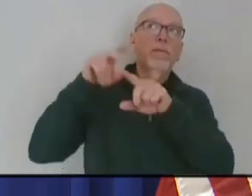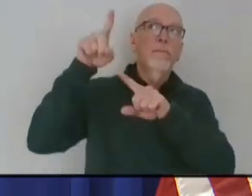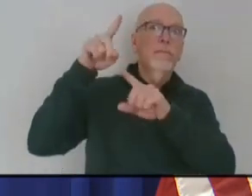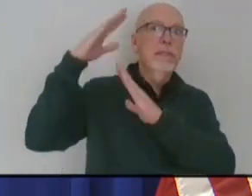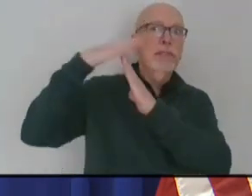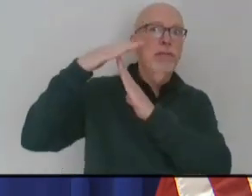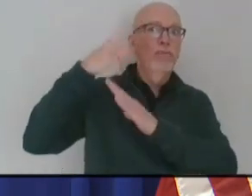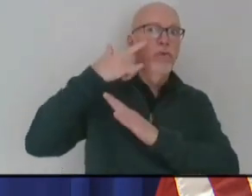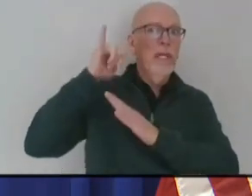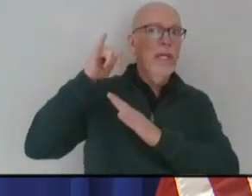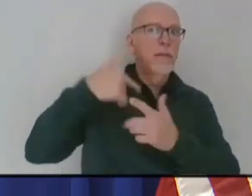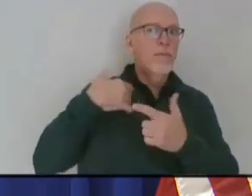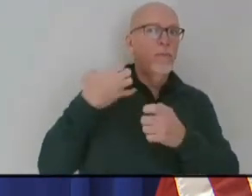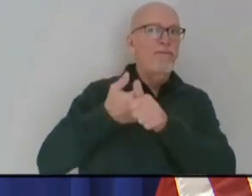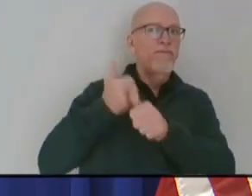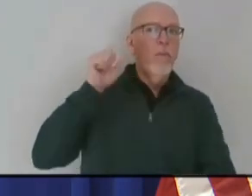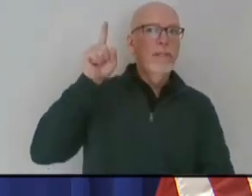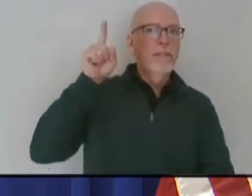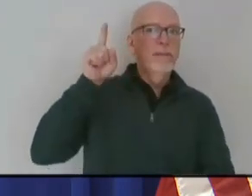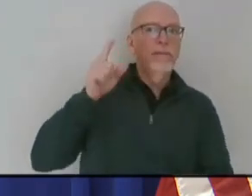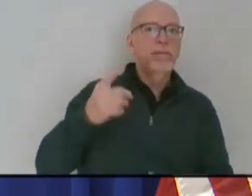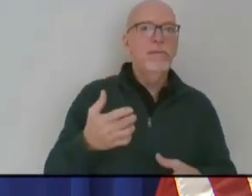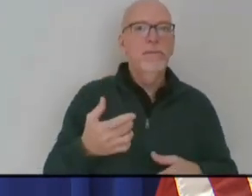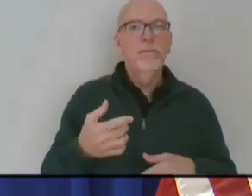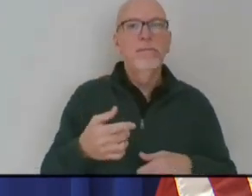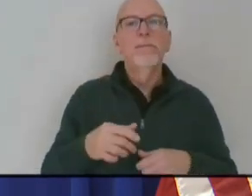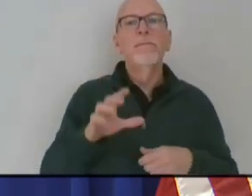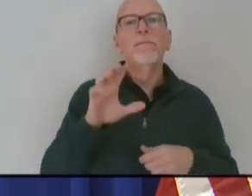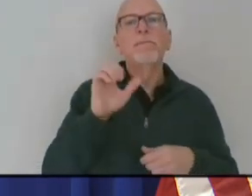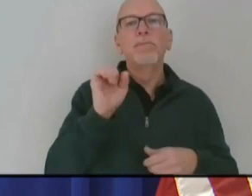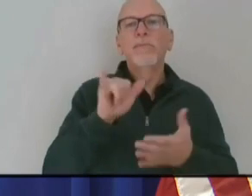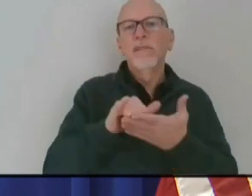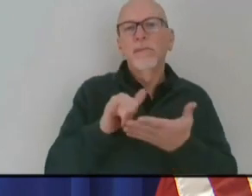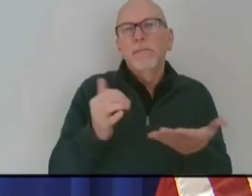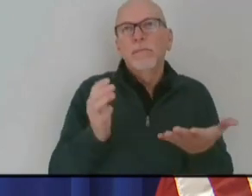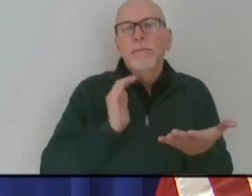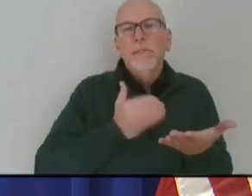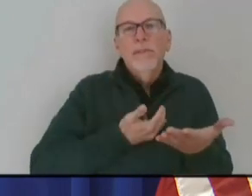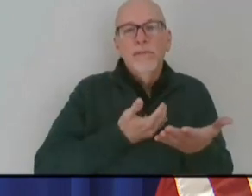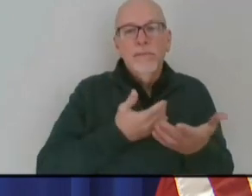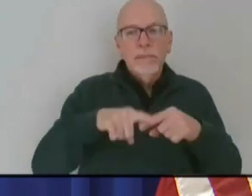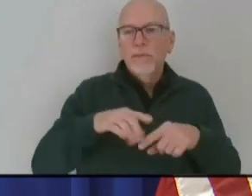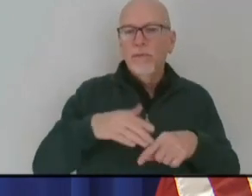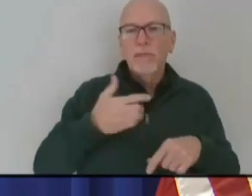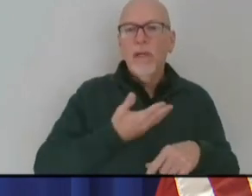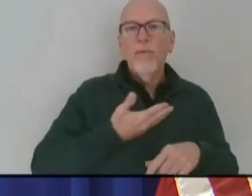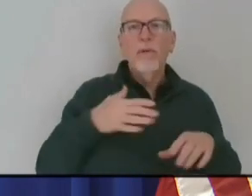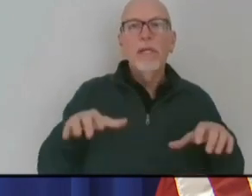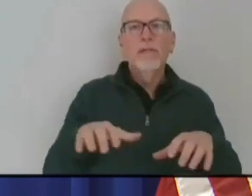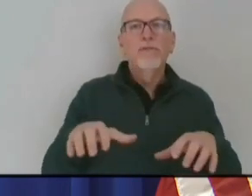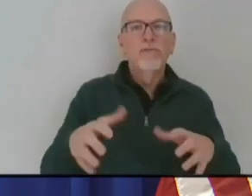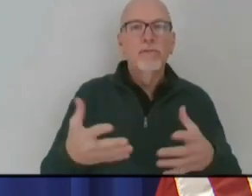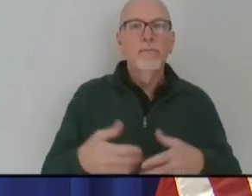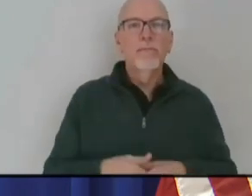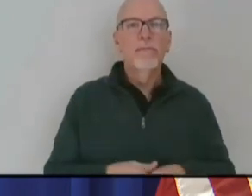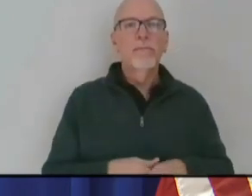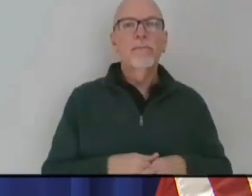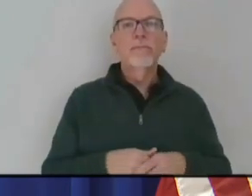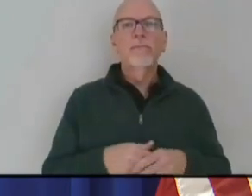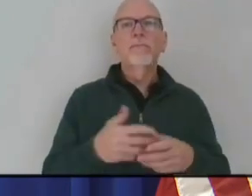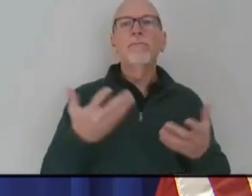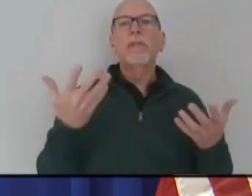it? And that comes back to our, obviously, our actions. And so all this is